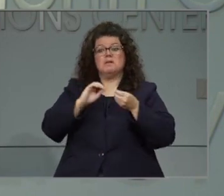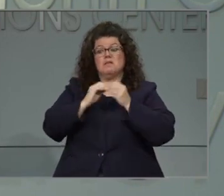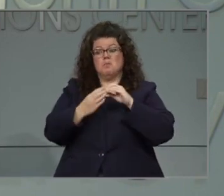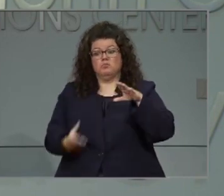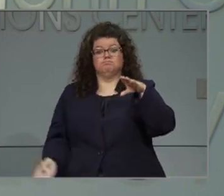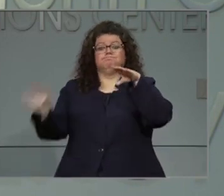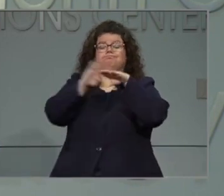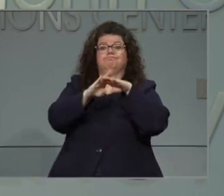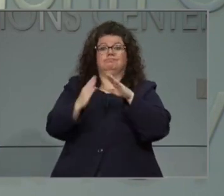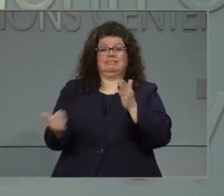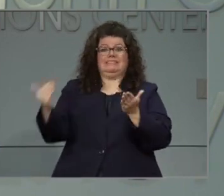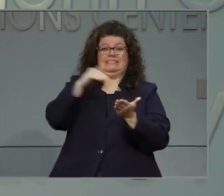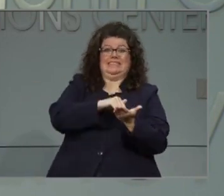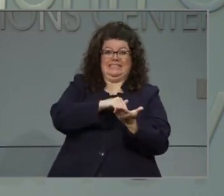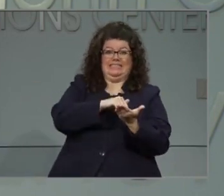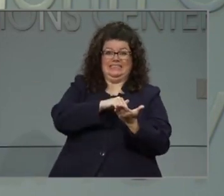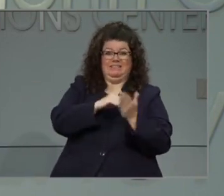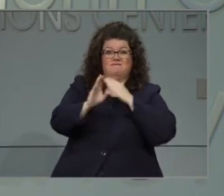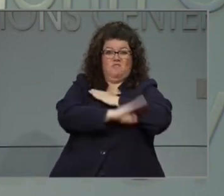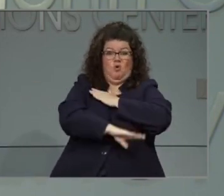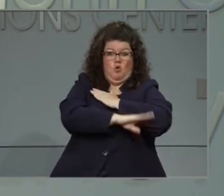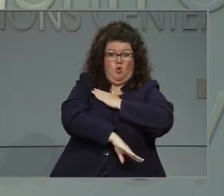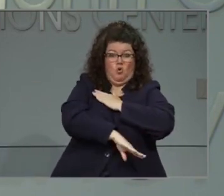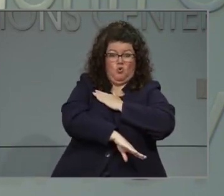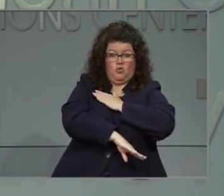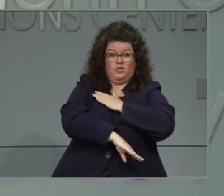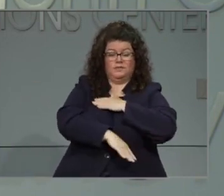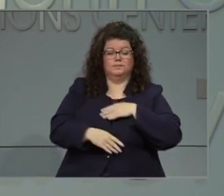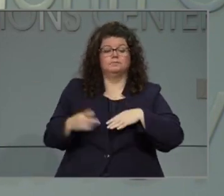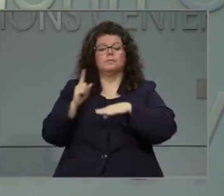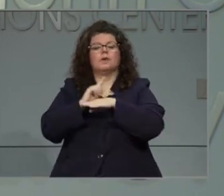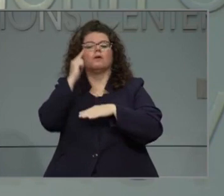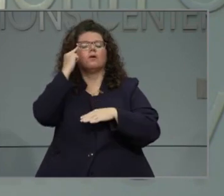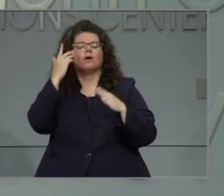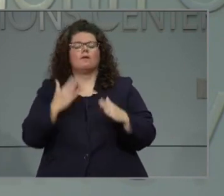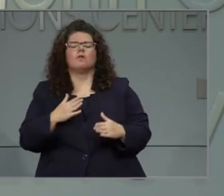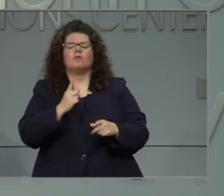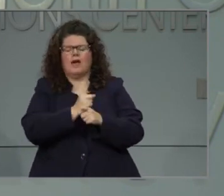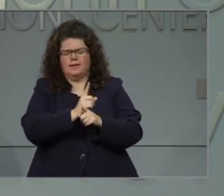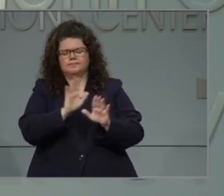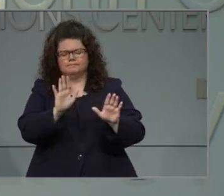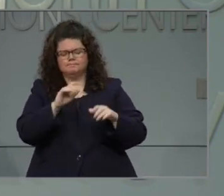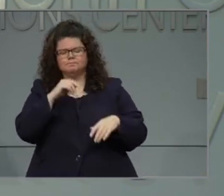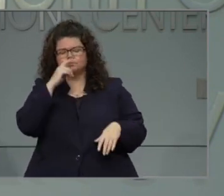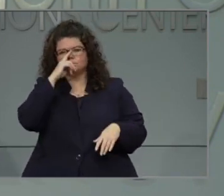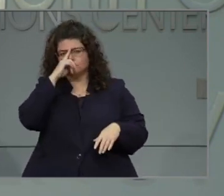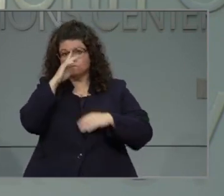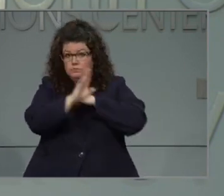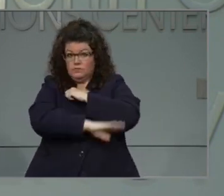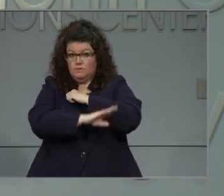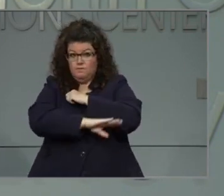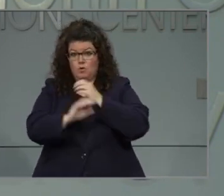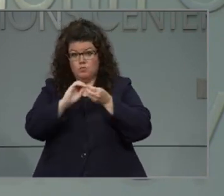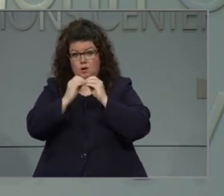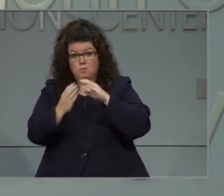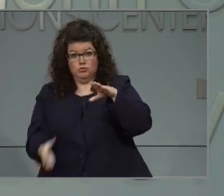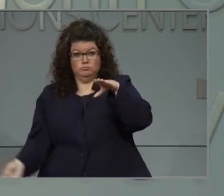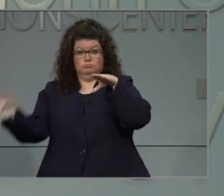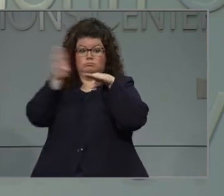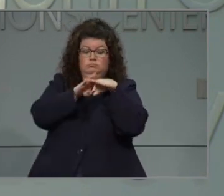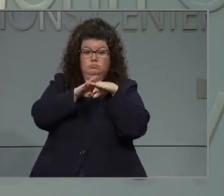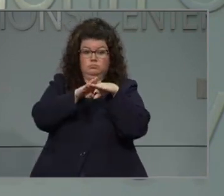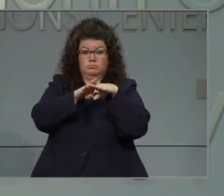cases. I apologize. We won't hesitate if we believe it's necessary to pull back